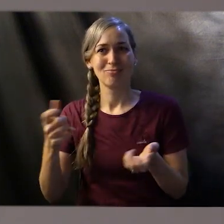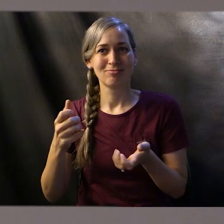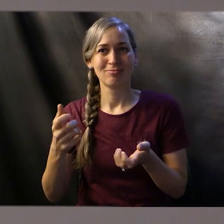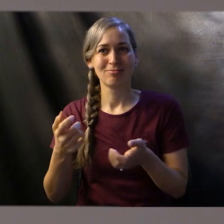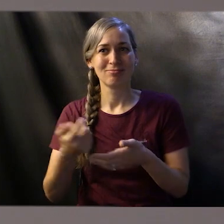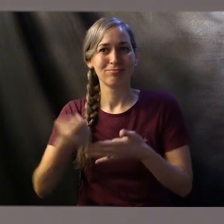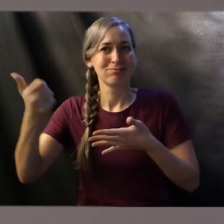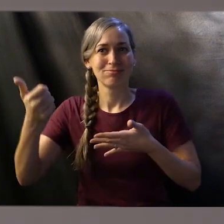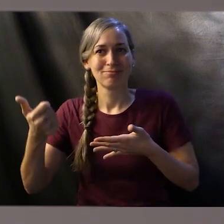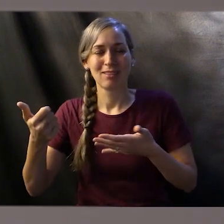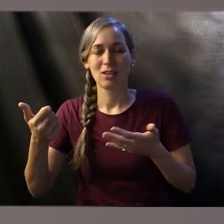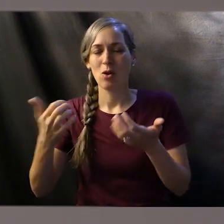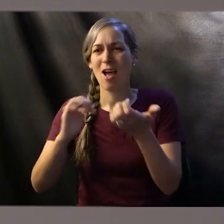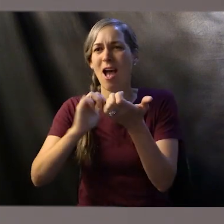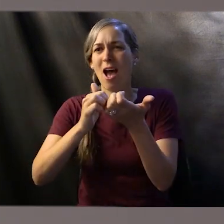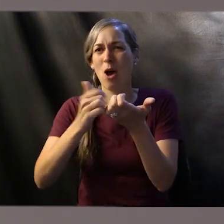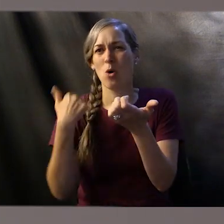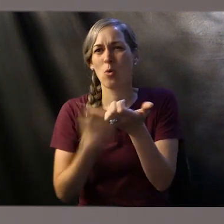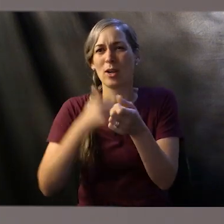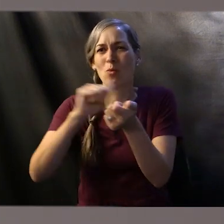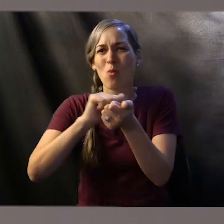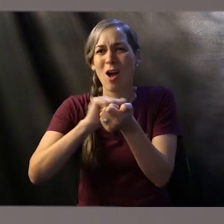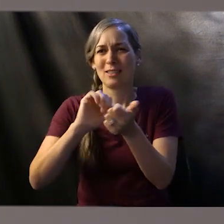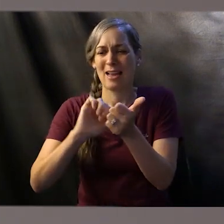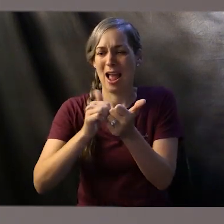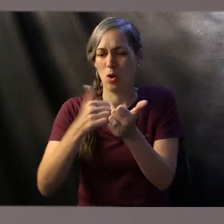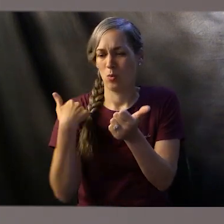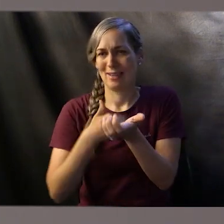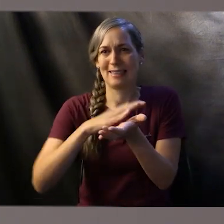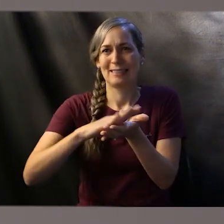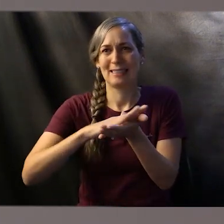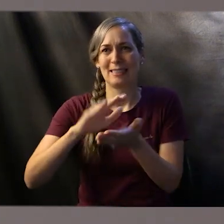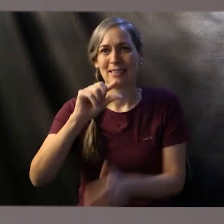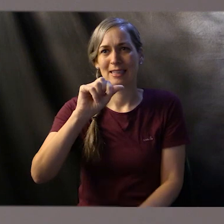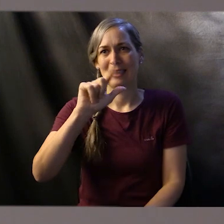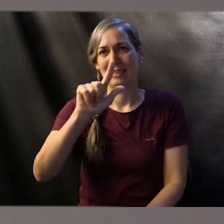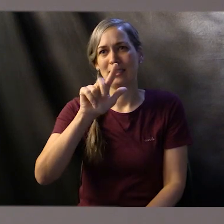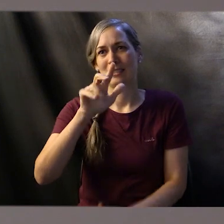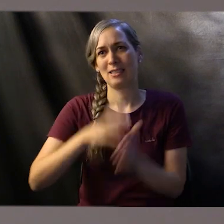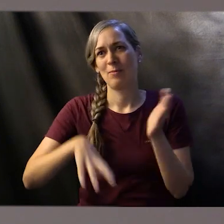So now let's look at how we are cleansed. How are we washed? Look at Galatians chapter 3.